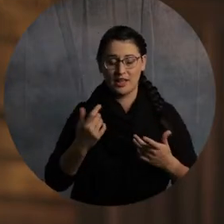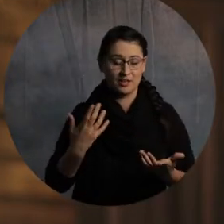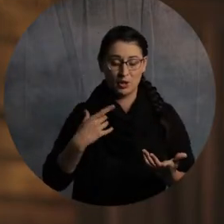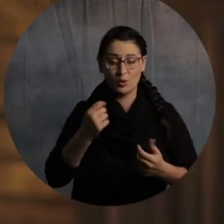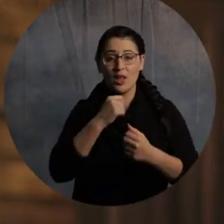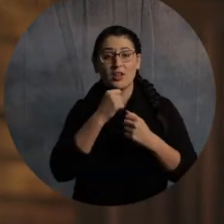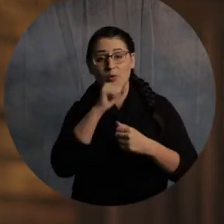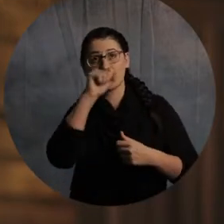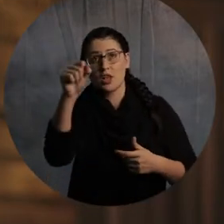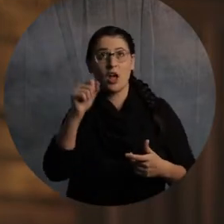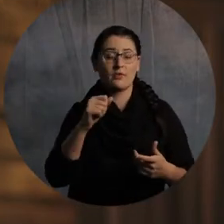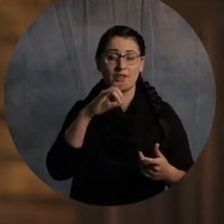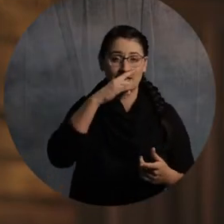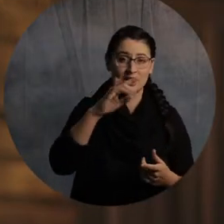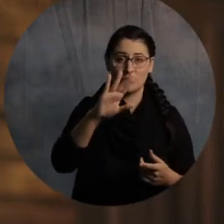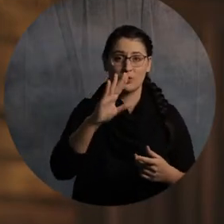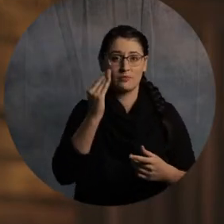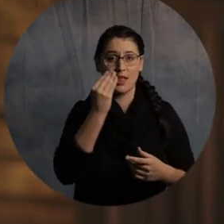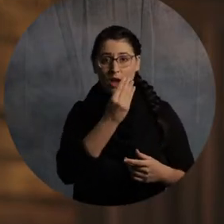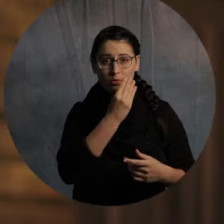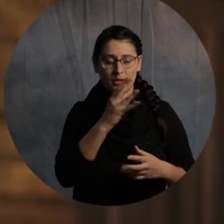but you chose to love your spouse.